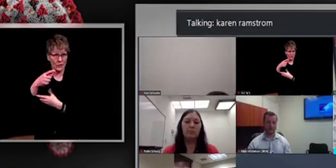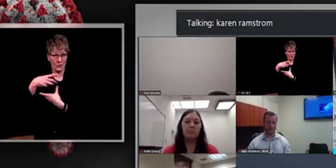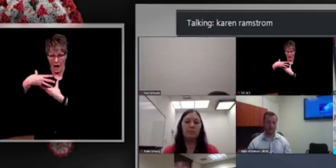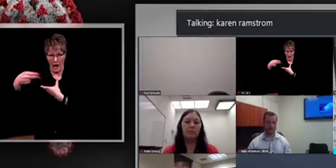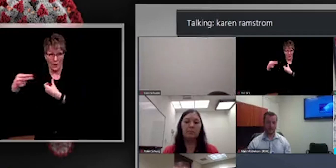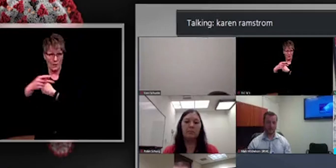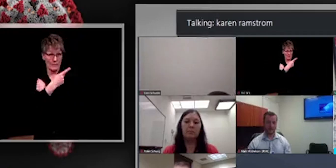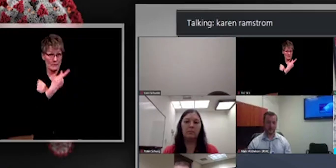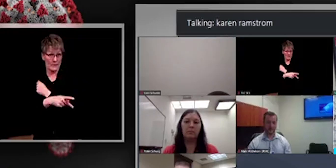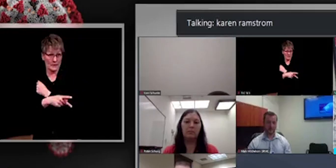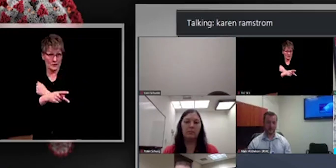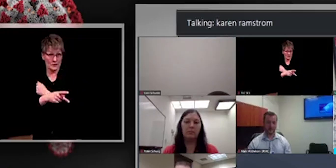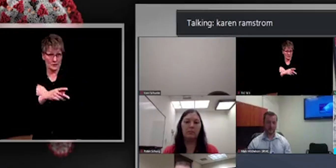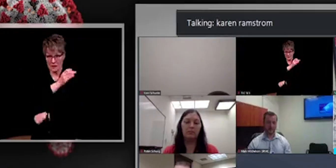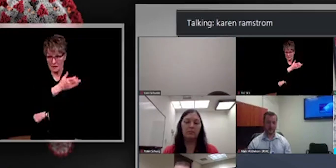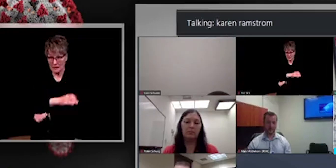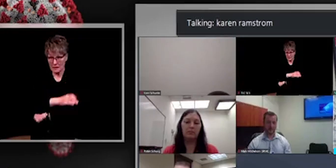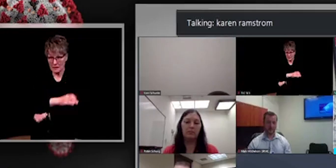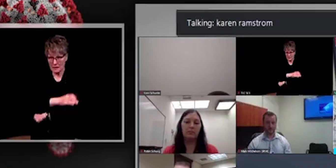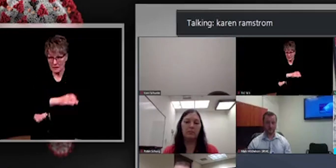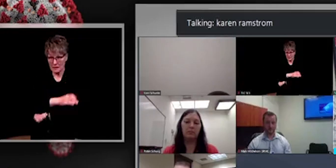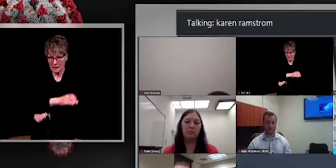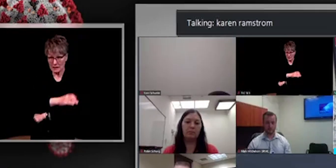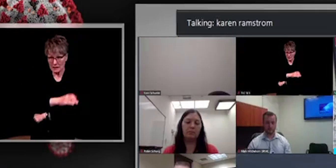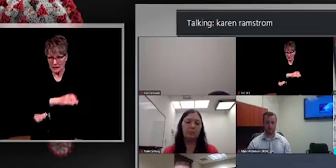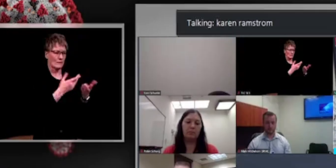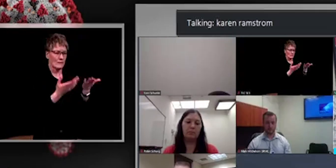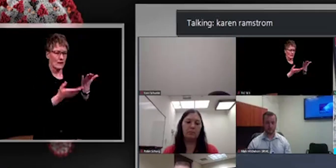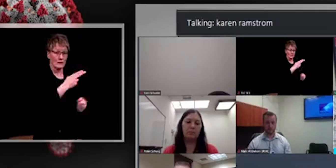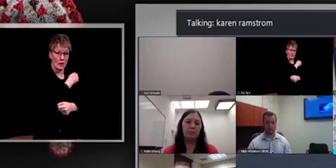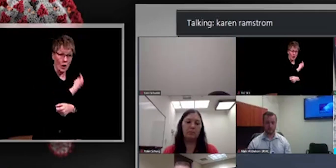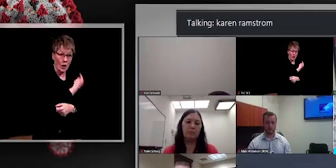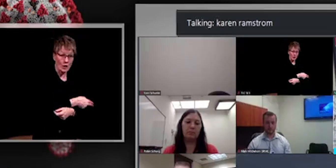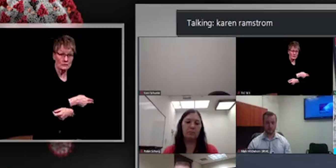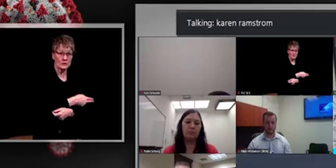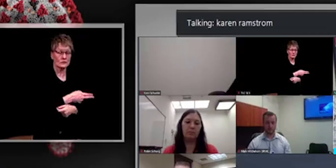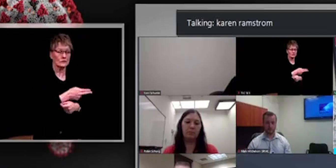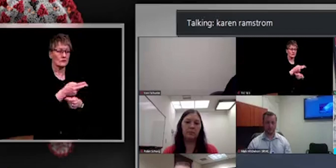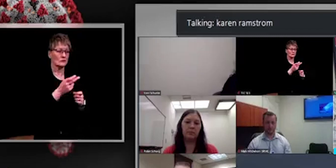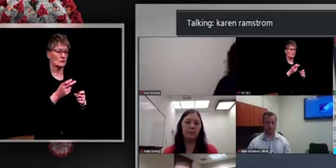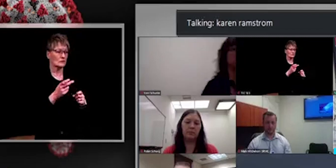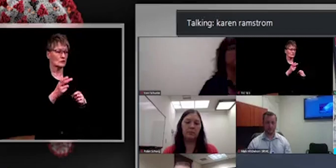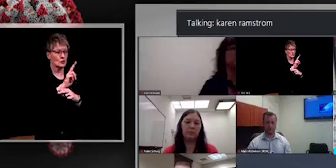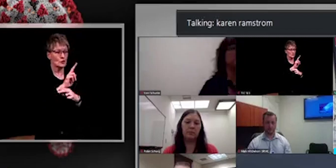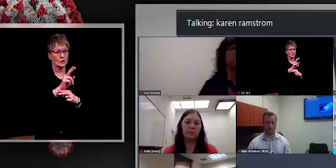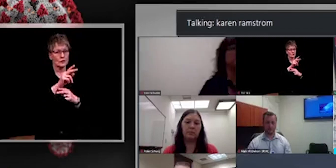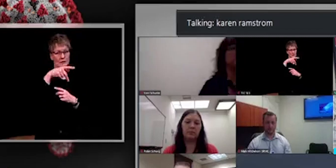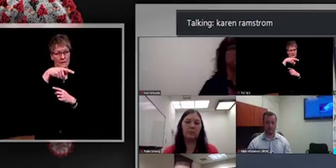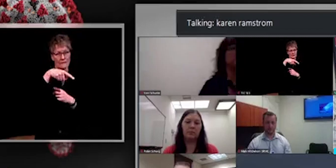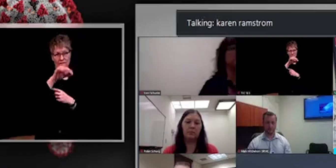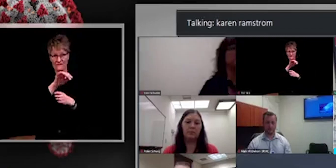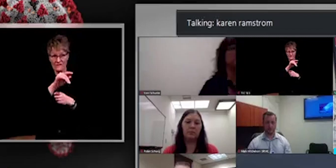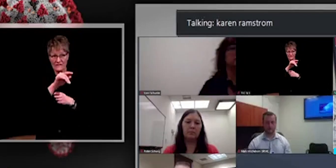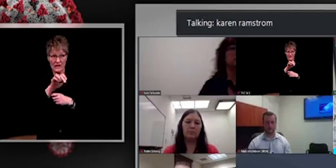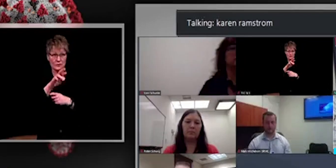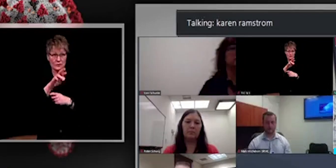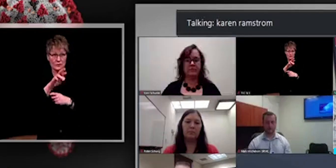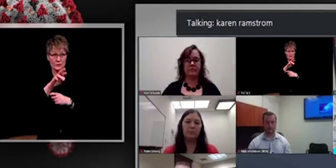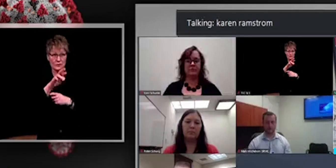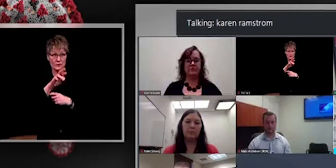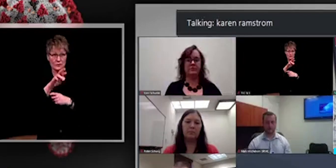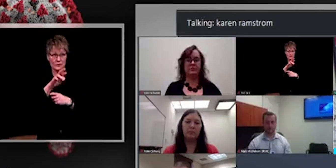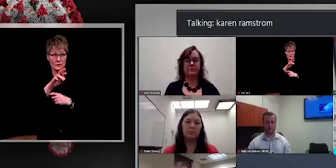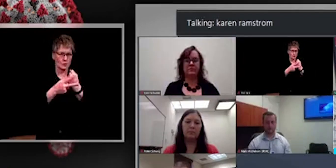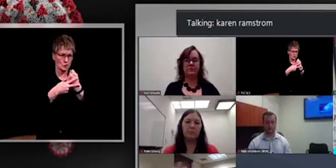work with this, um, vaccine that requires more, um, care in terms of the ultrapool storage or, um,